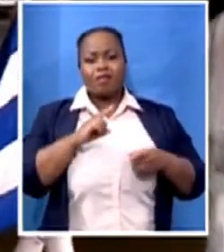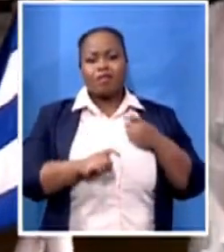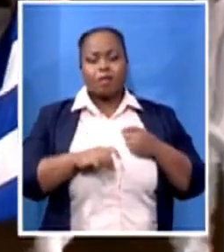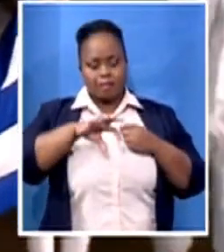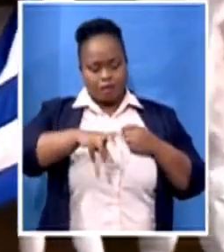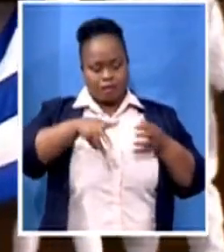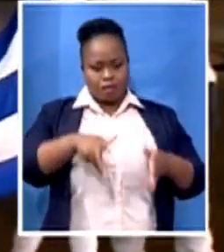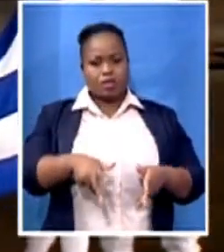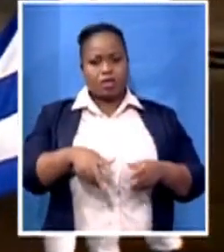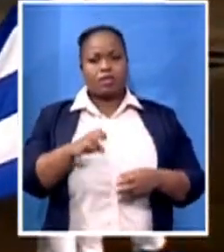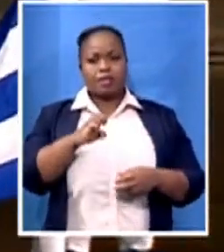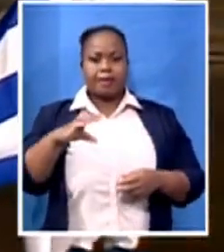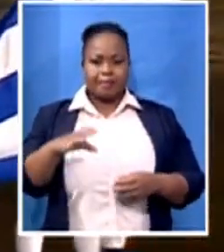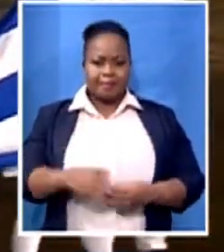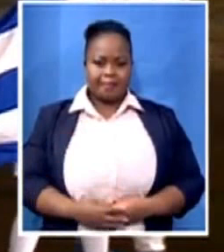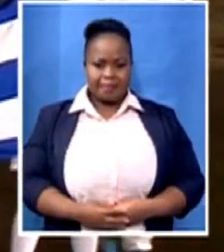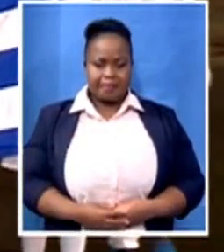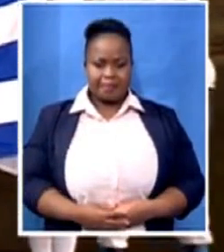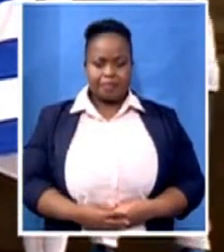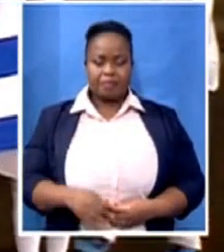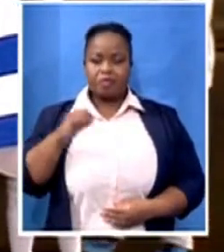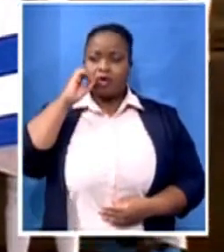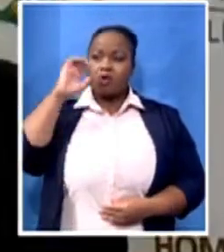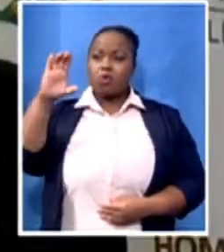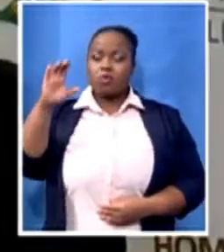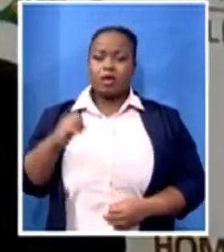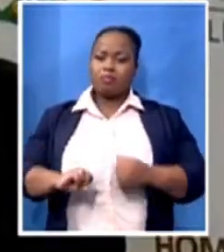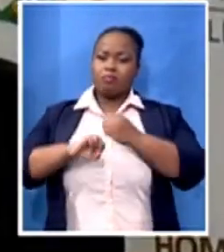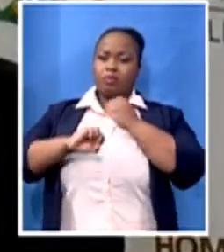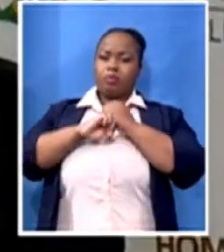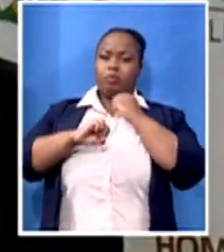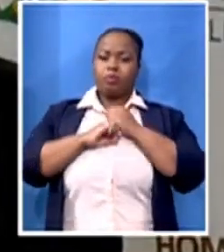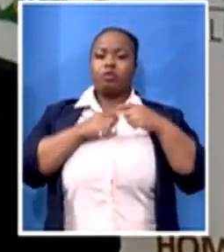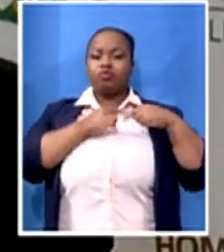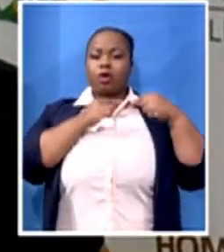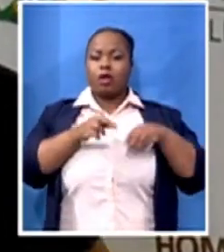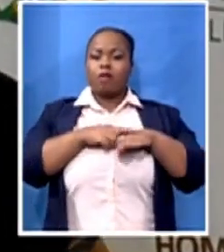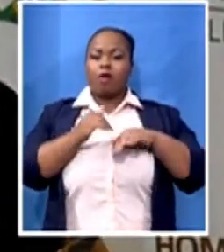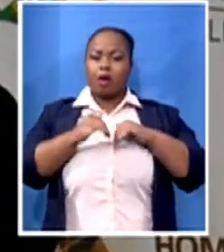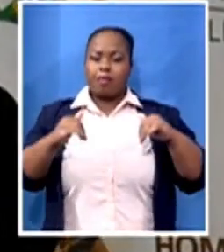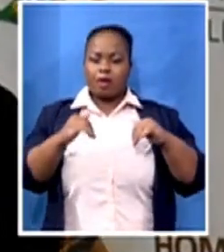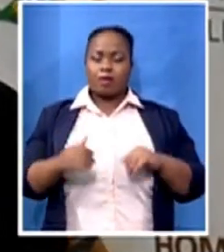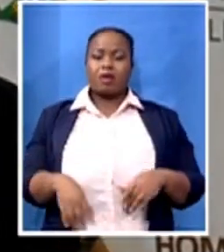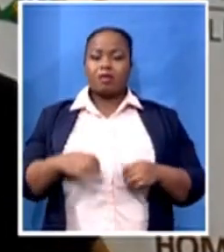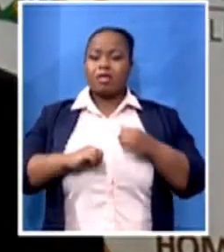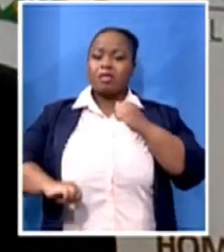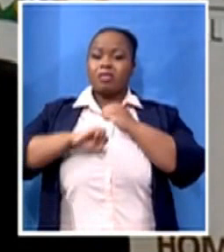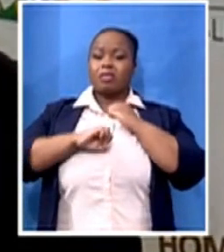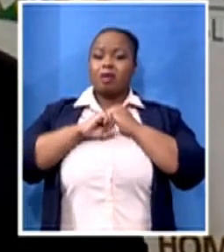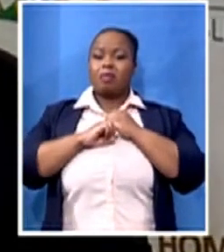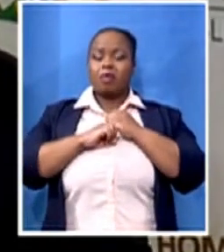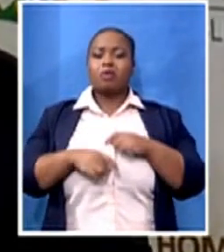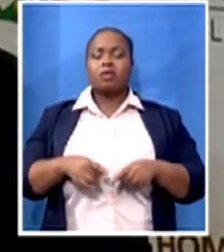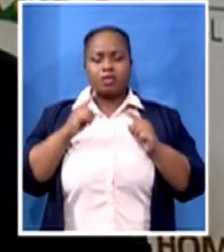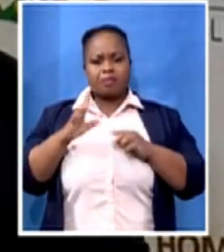Cuba supported the anti-apartheid struggle. They did not support it rhetorically. They placed the resources at